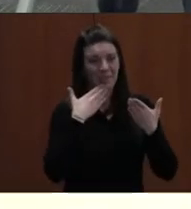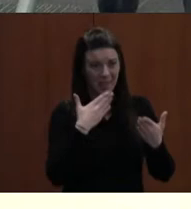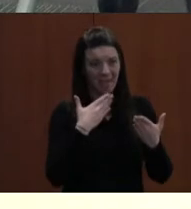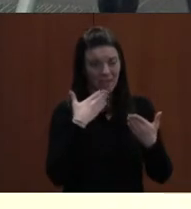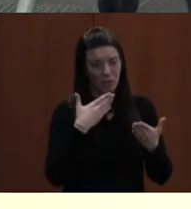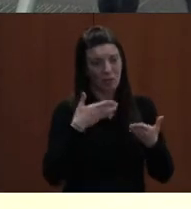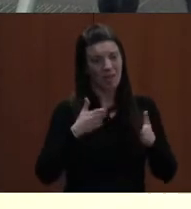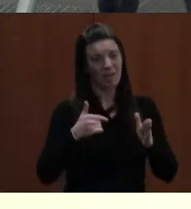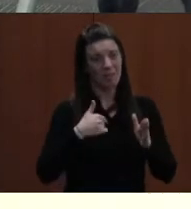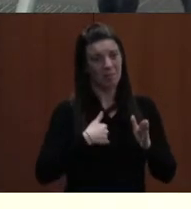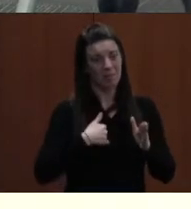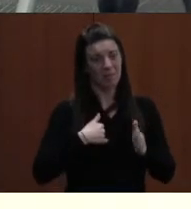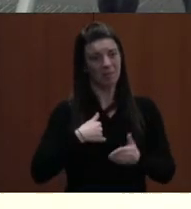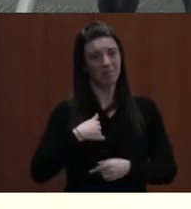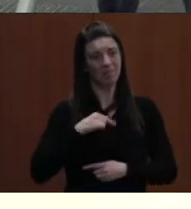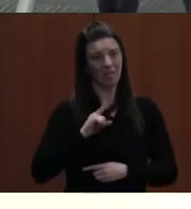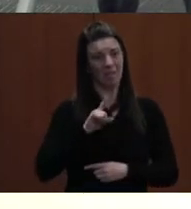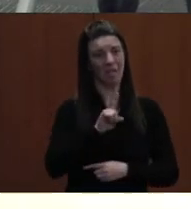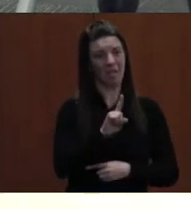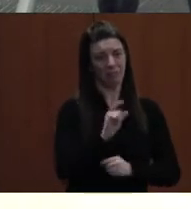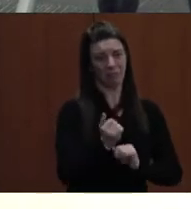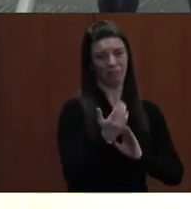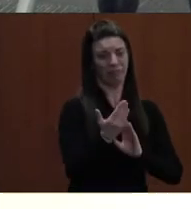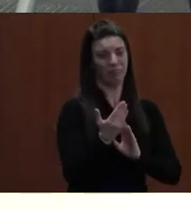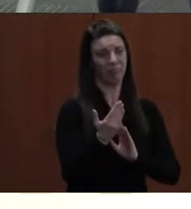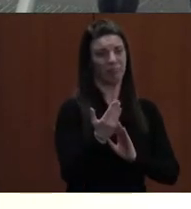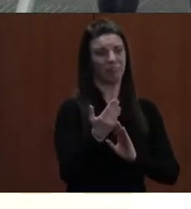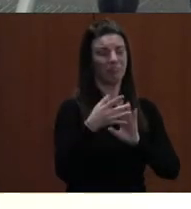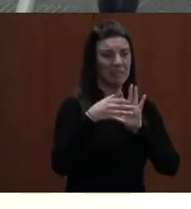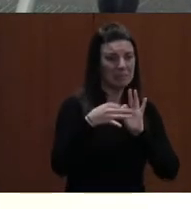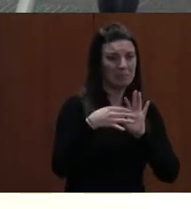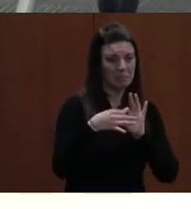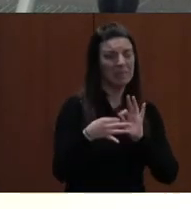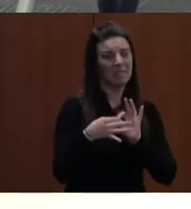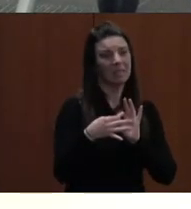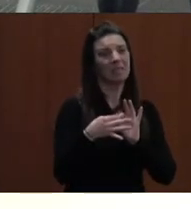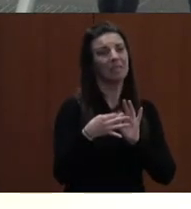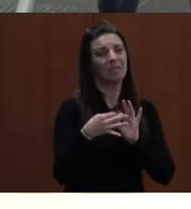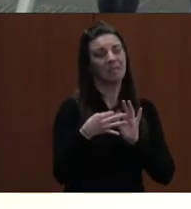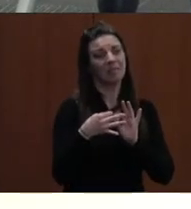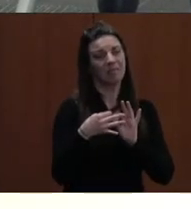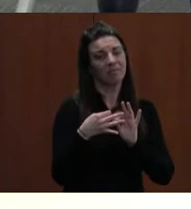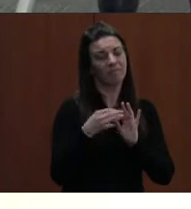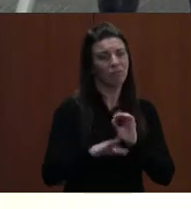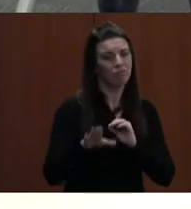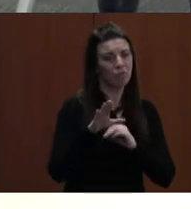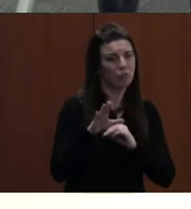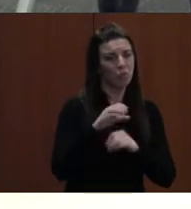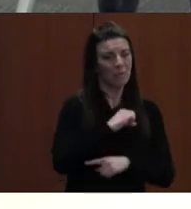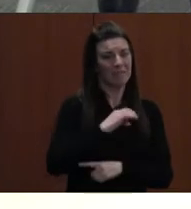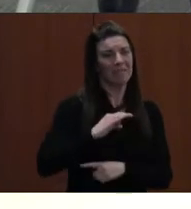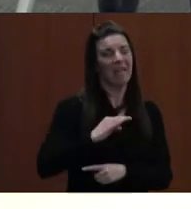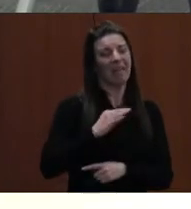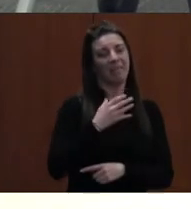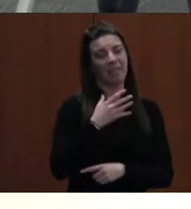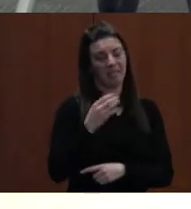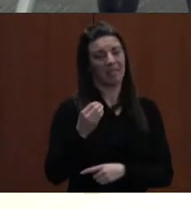you as one of your employees and as someone who is hopefully positively contributing to your community.